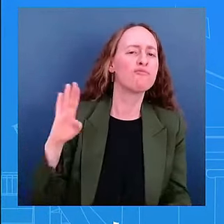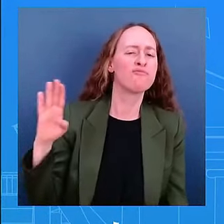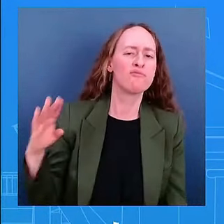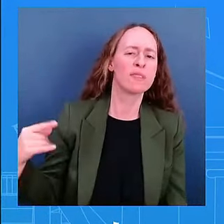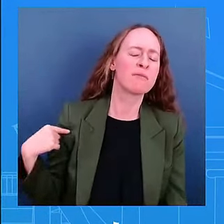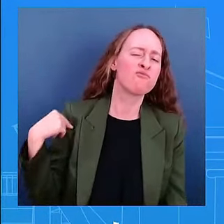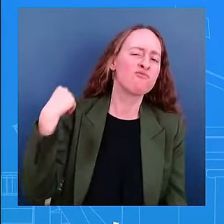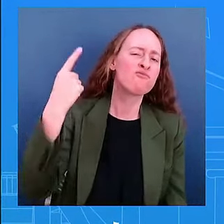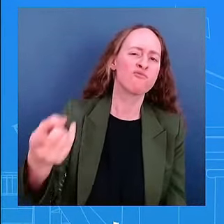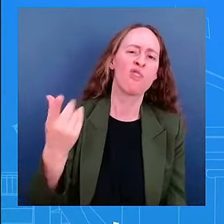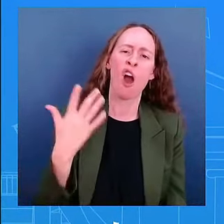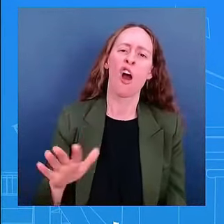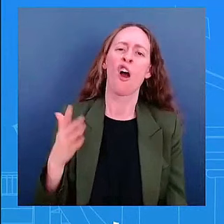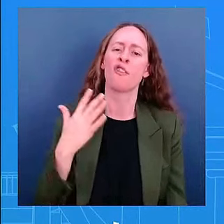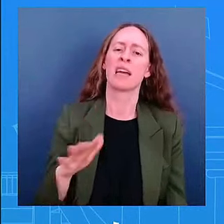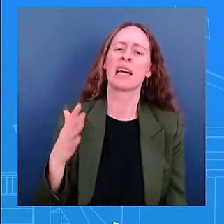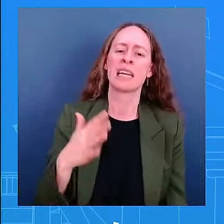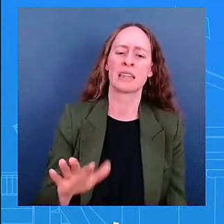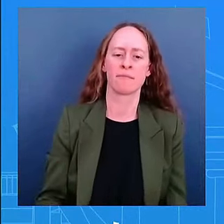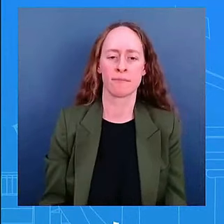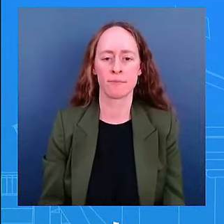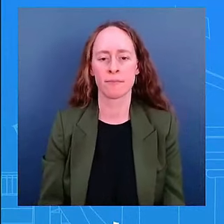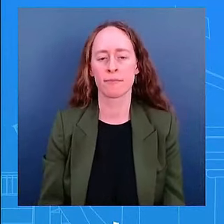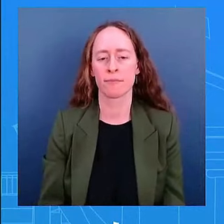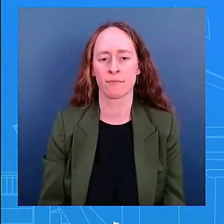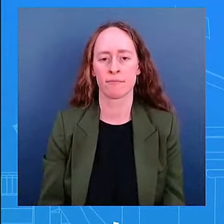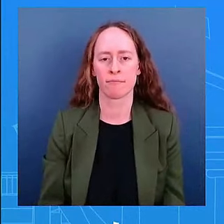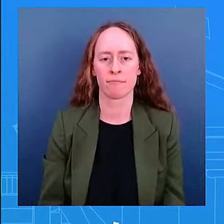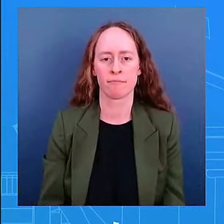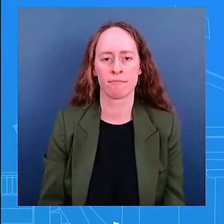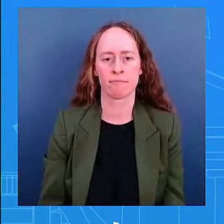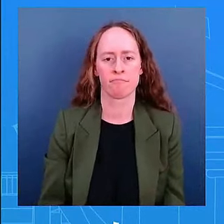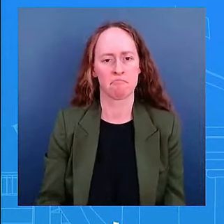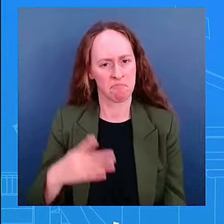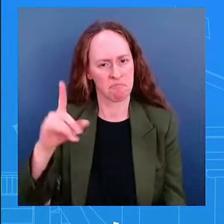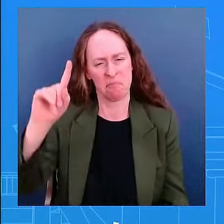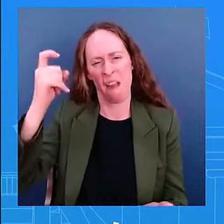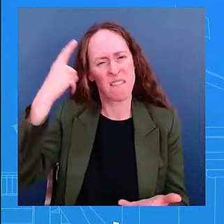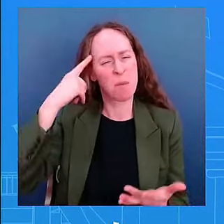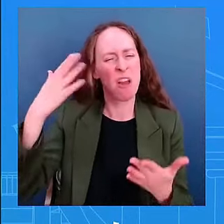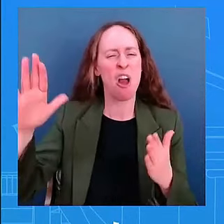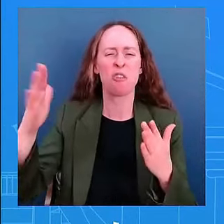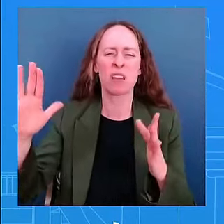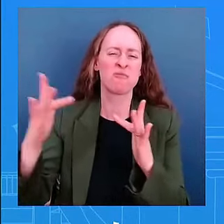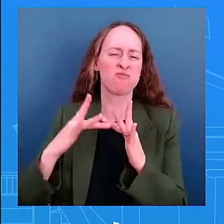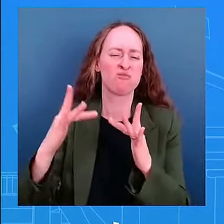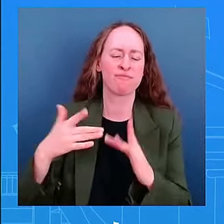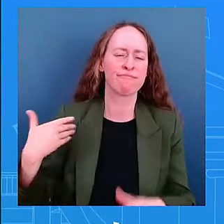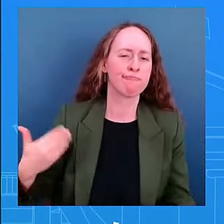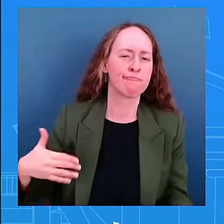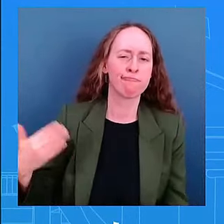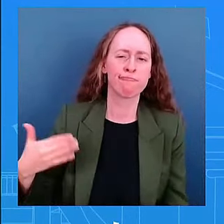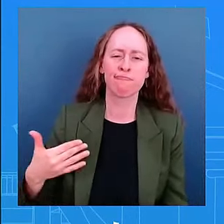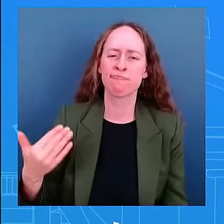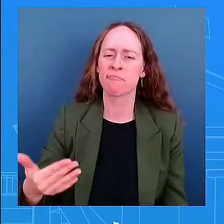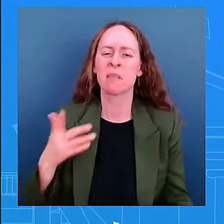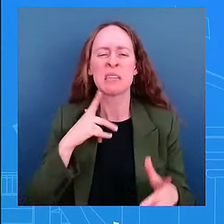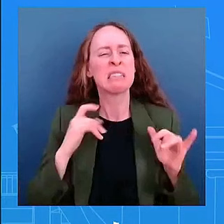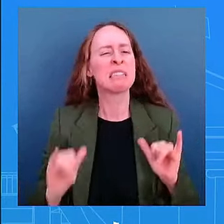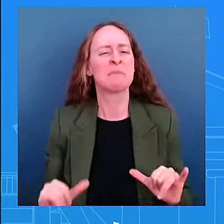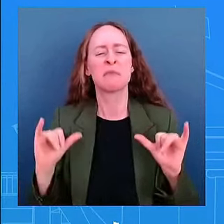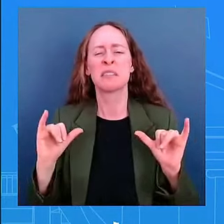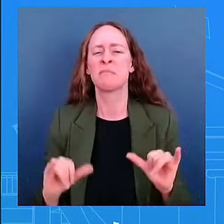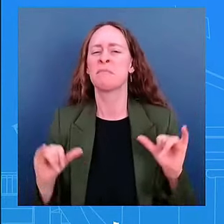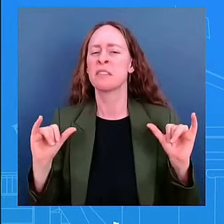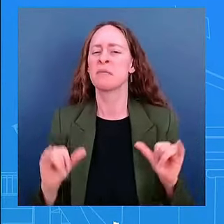israeli uh counterparts our government our counterparts there our counterparts there and so that will continue that is a regular daily uh